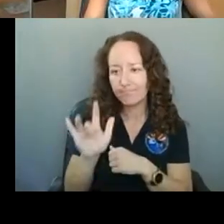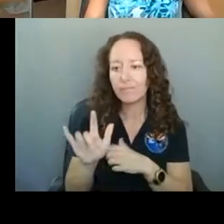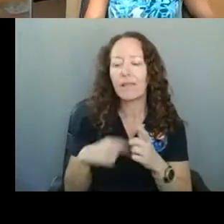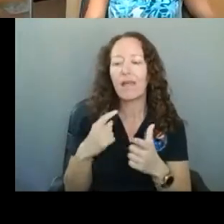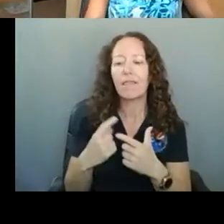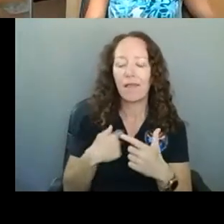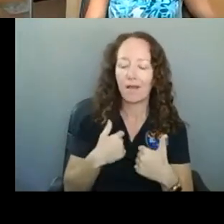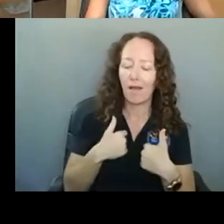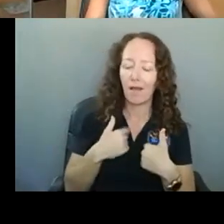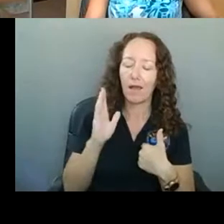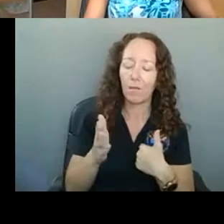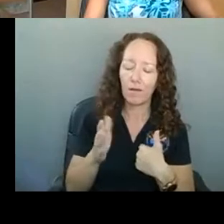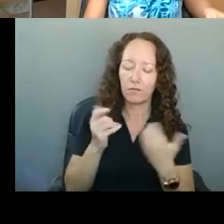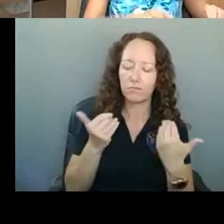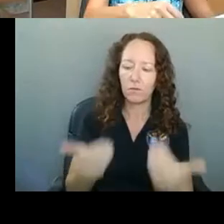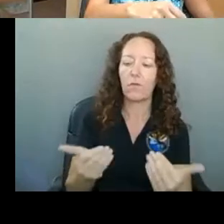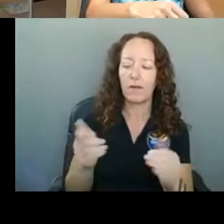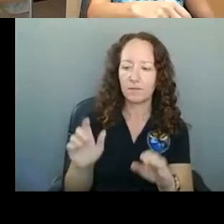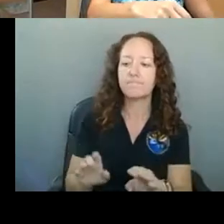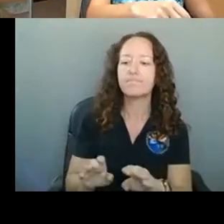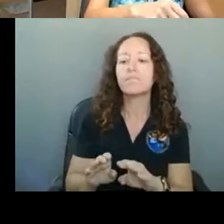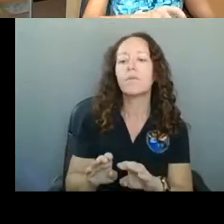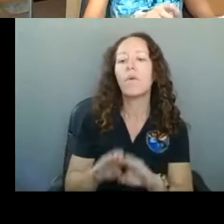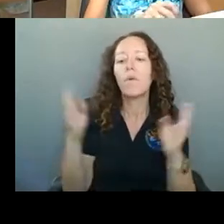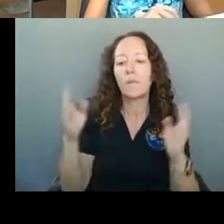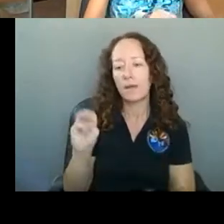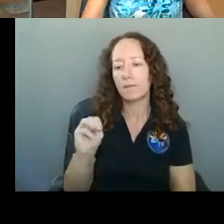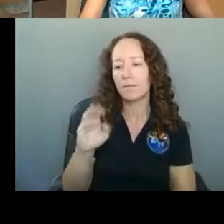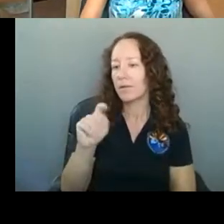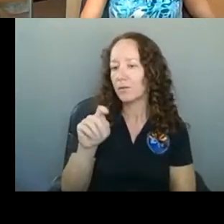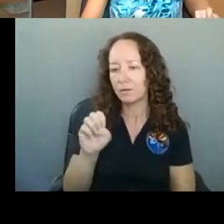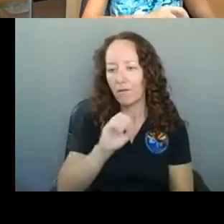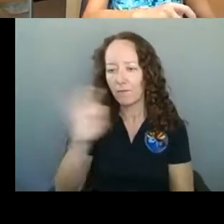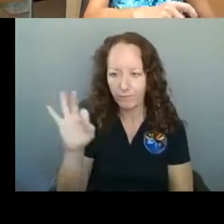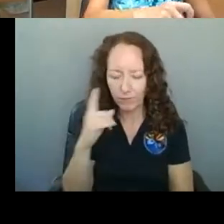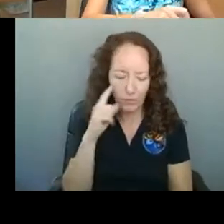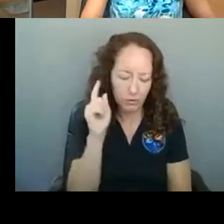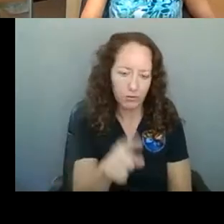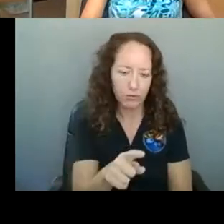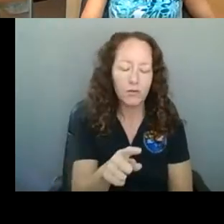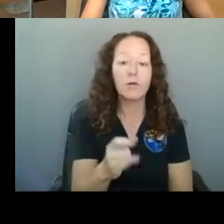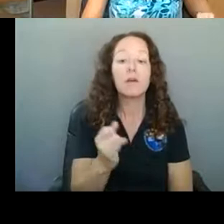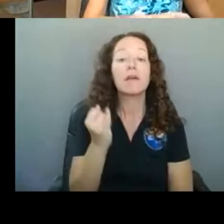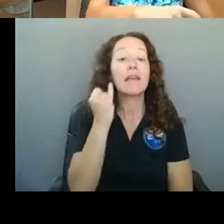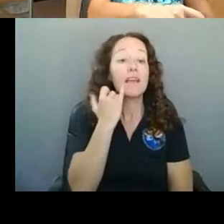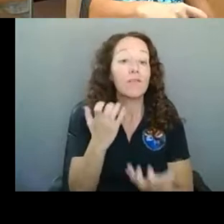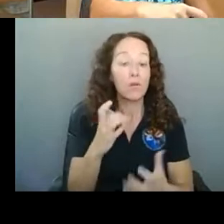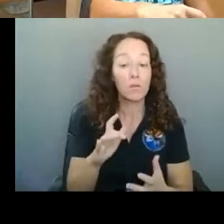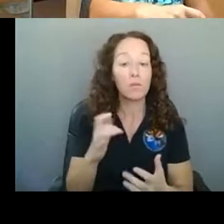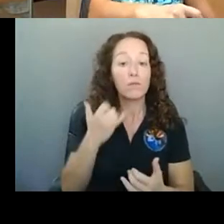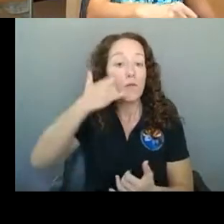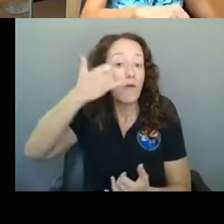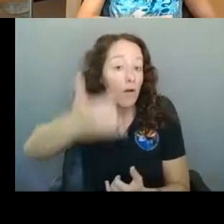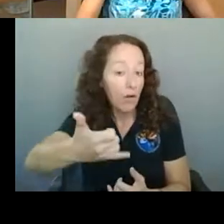telephone, please press star nine to raise your hand. We ask that you not use your video